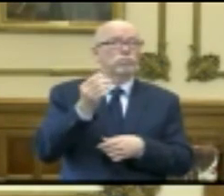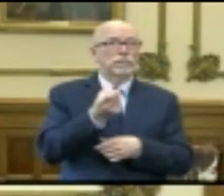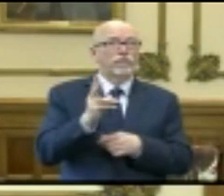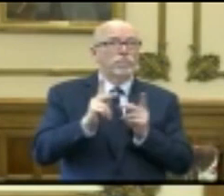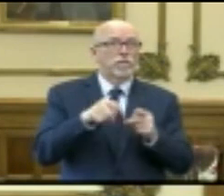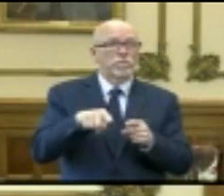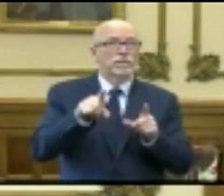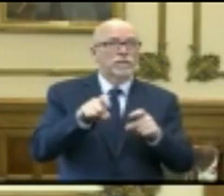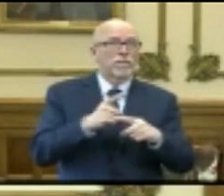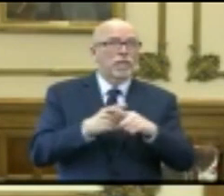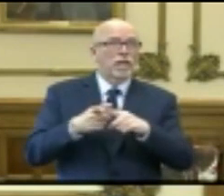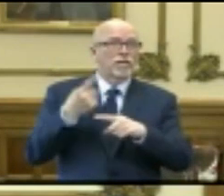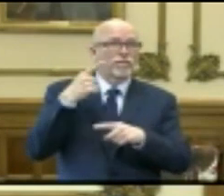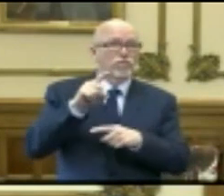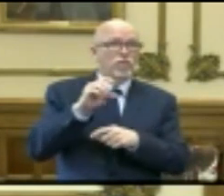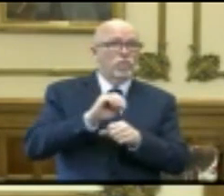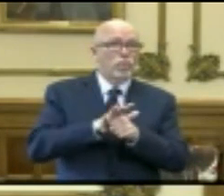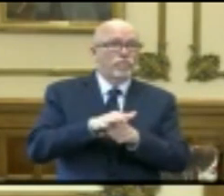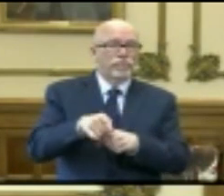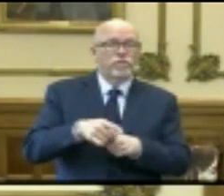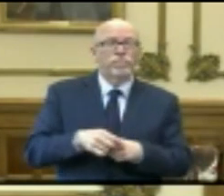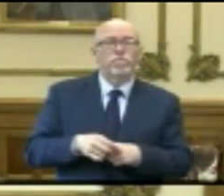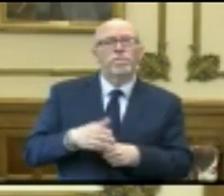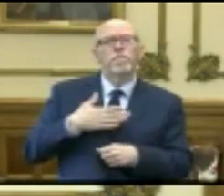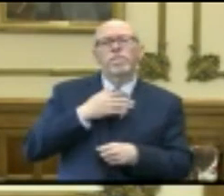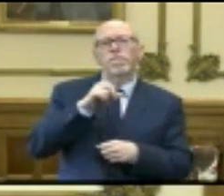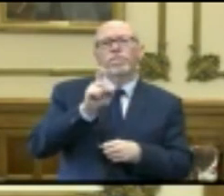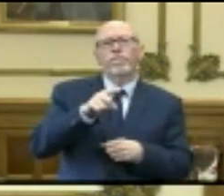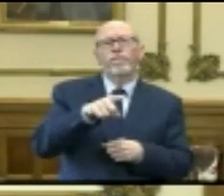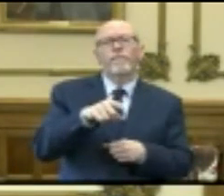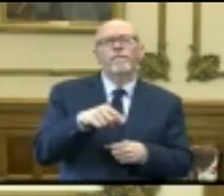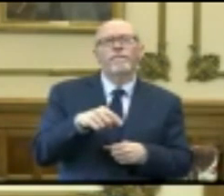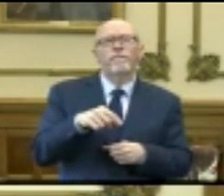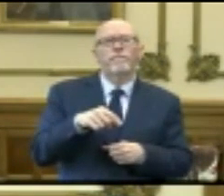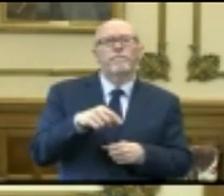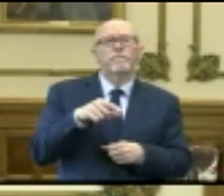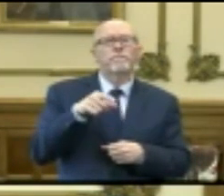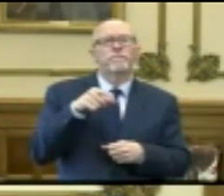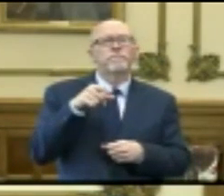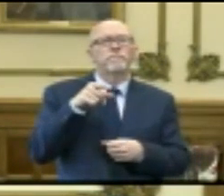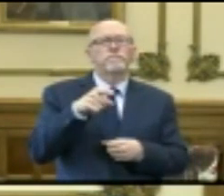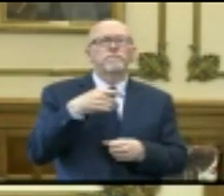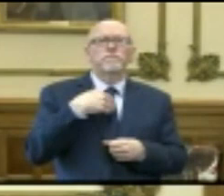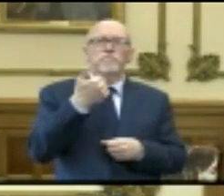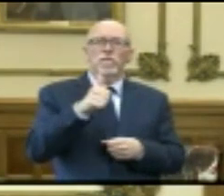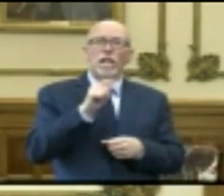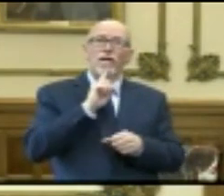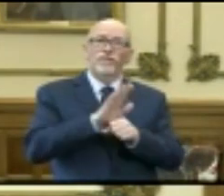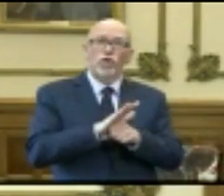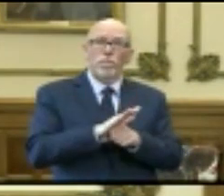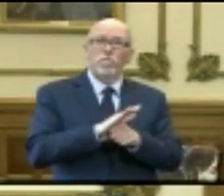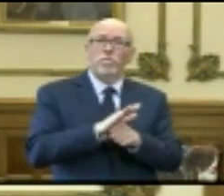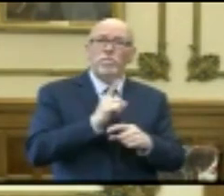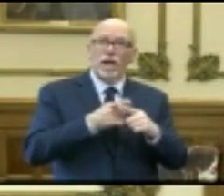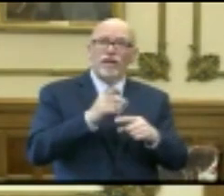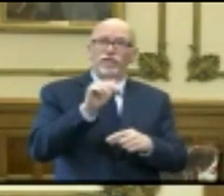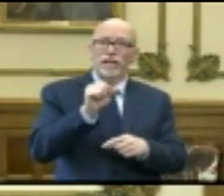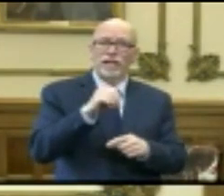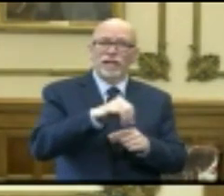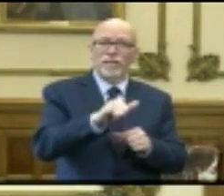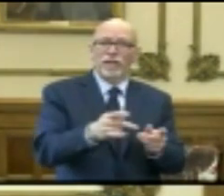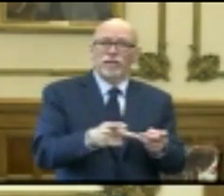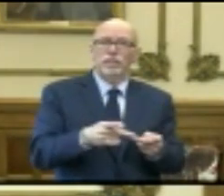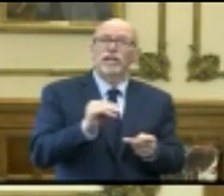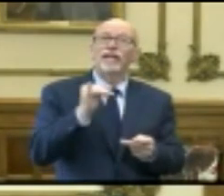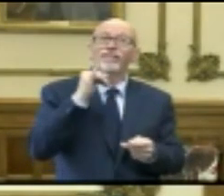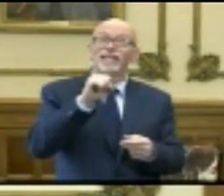tested positive for COVID-19. My specific question is, there's two. Are there any confirmed positive cases at this facility, and